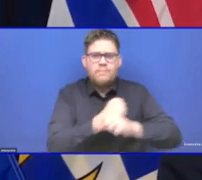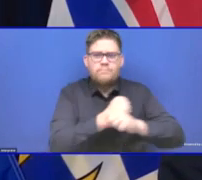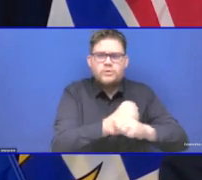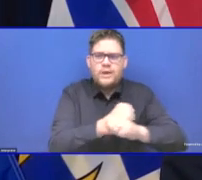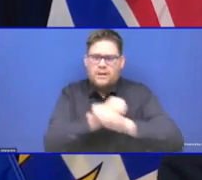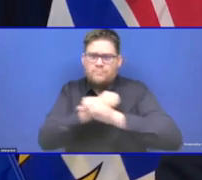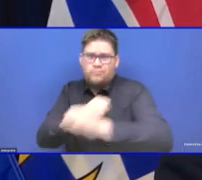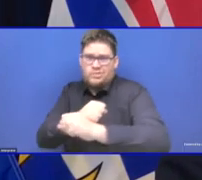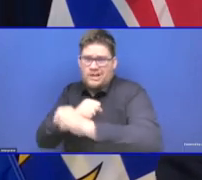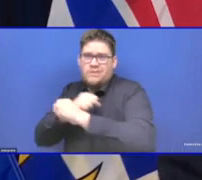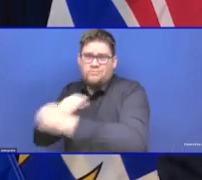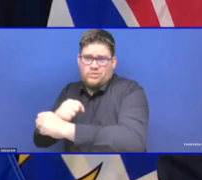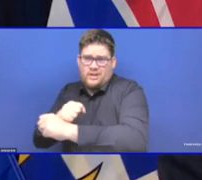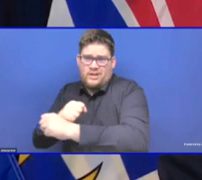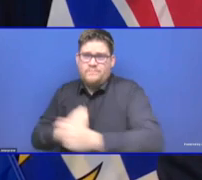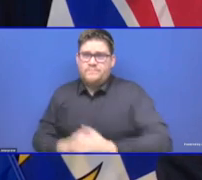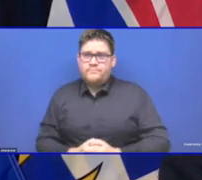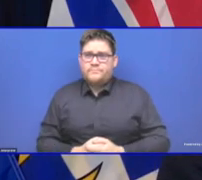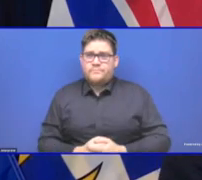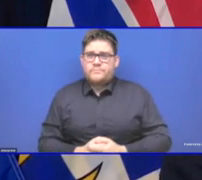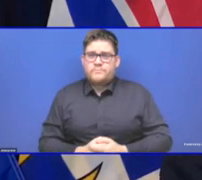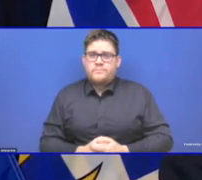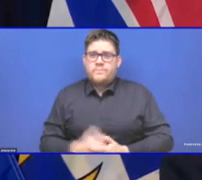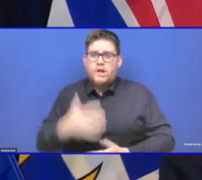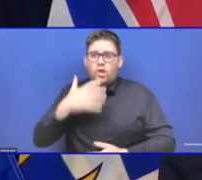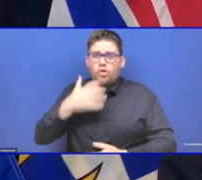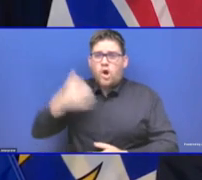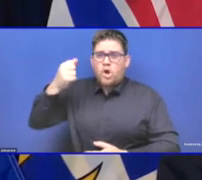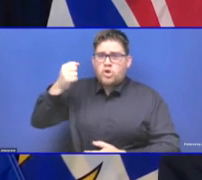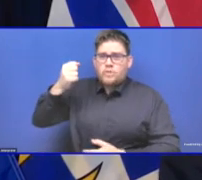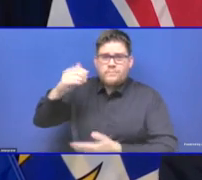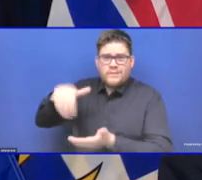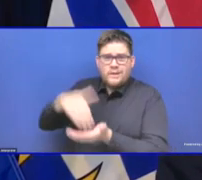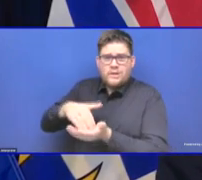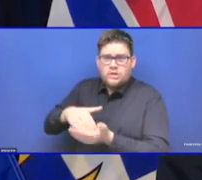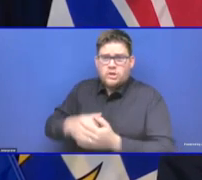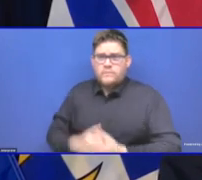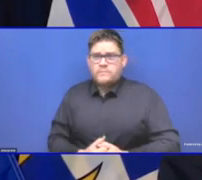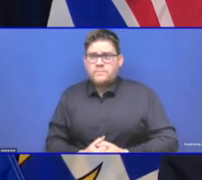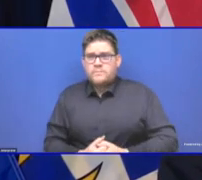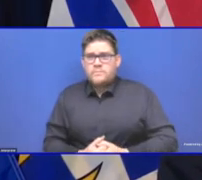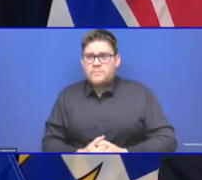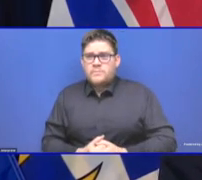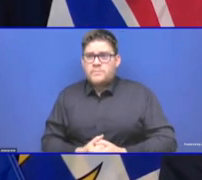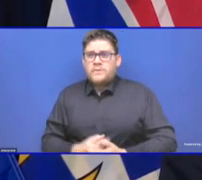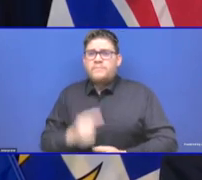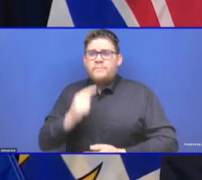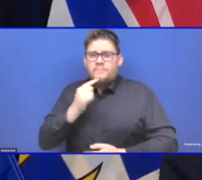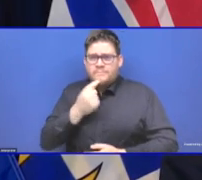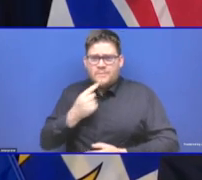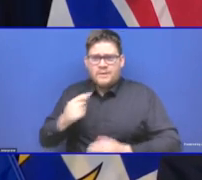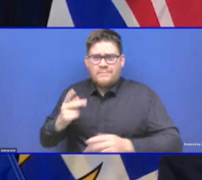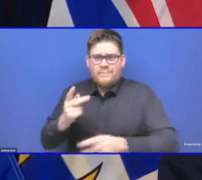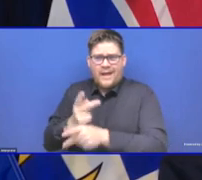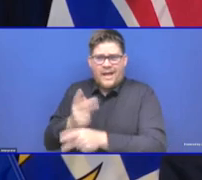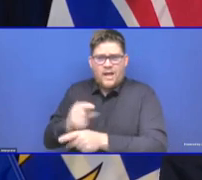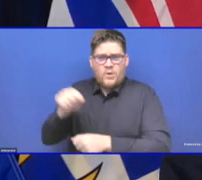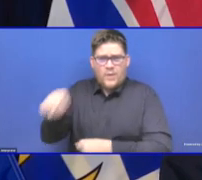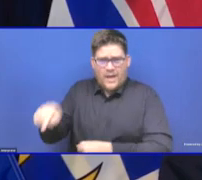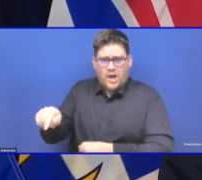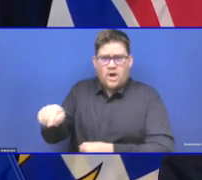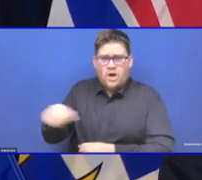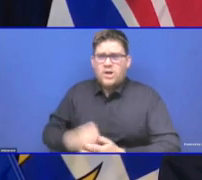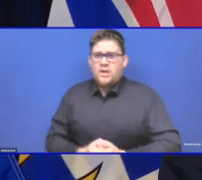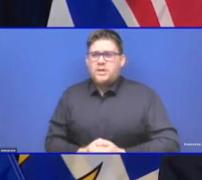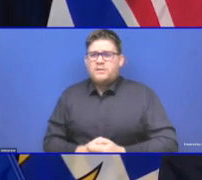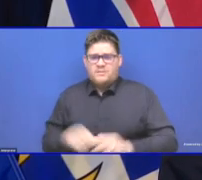thing. And this is supported, I think, across the board. I think in communities, the need to ensure that health care